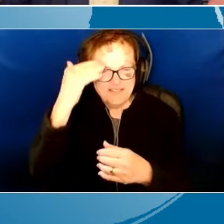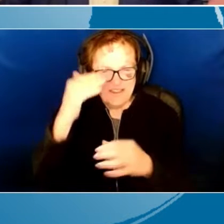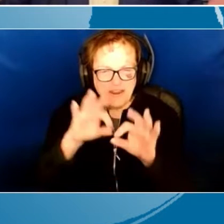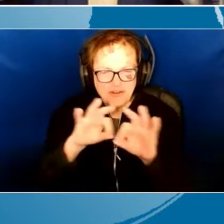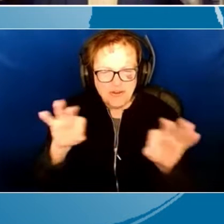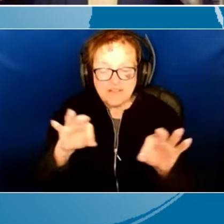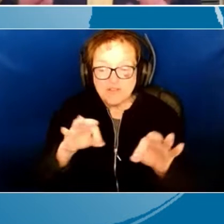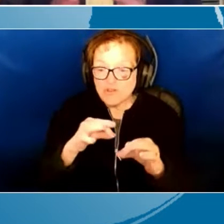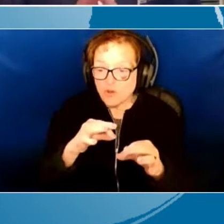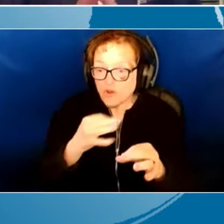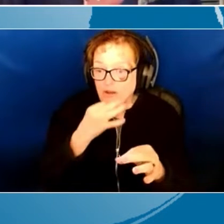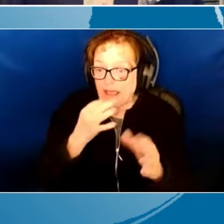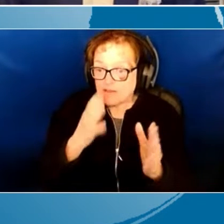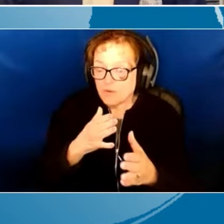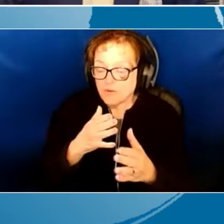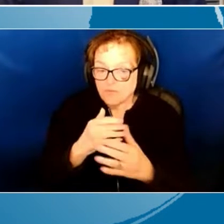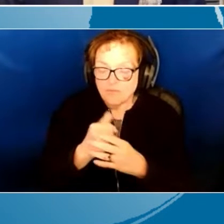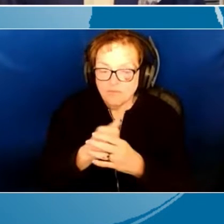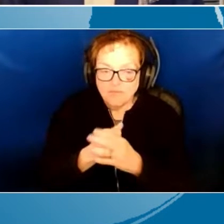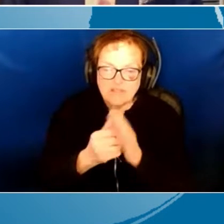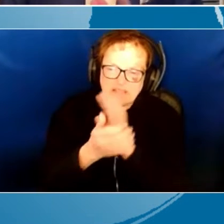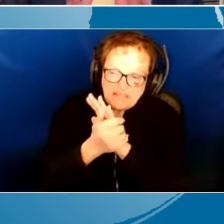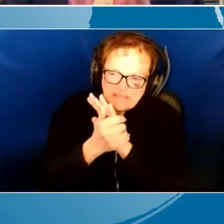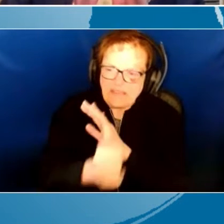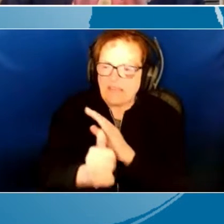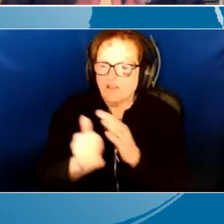expert in your field. You have expertise to share.